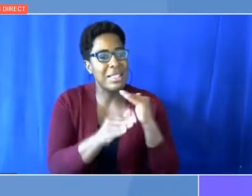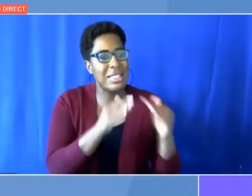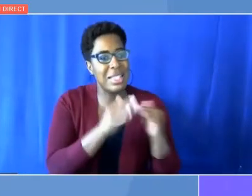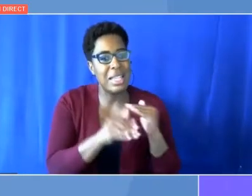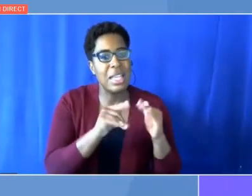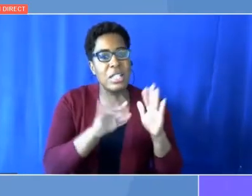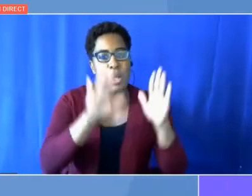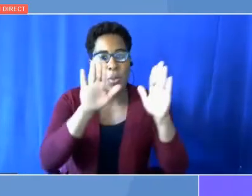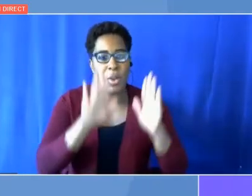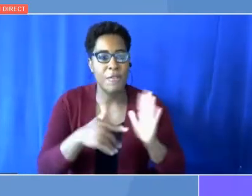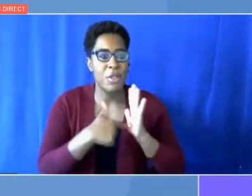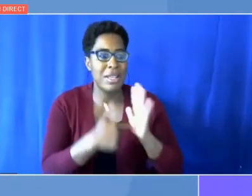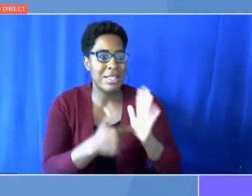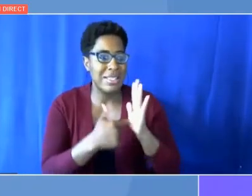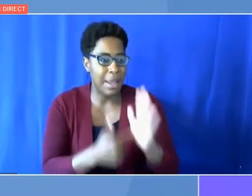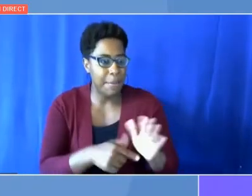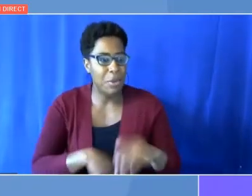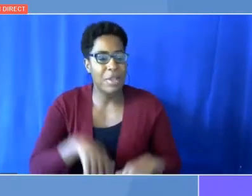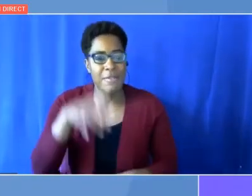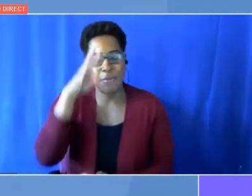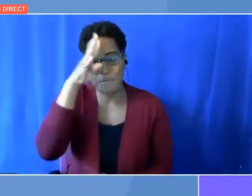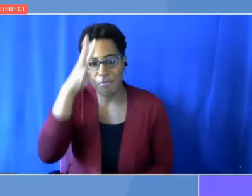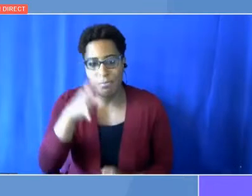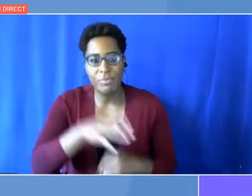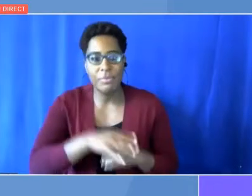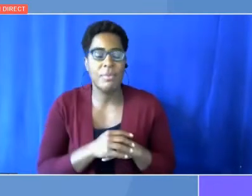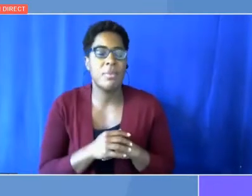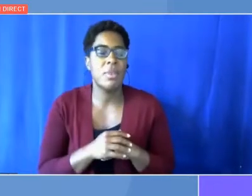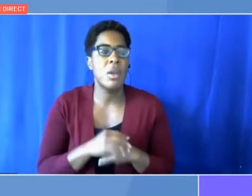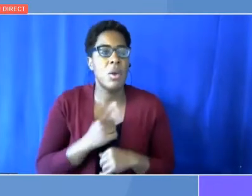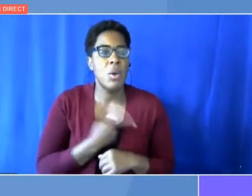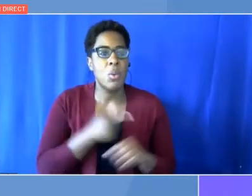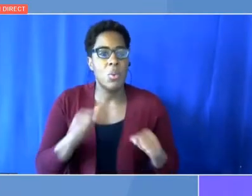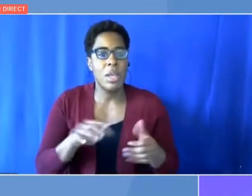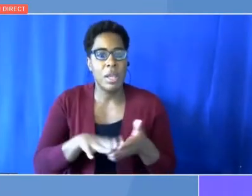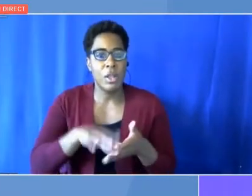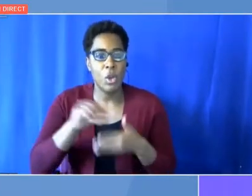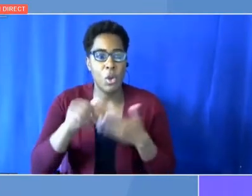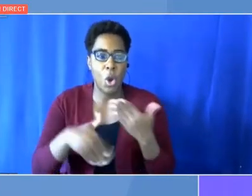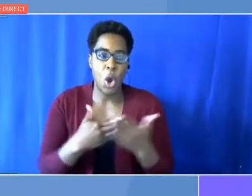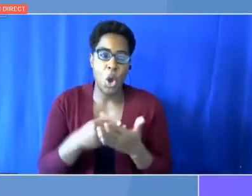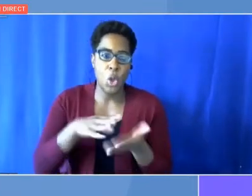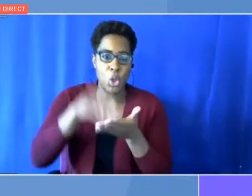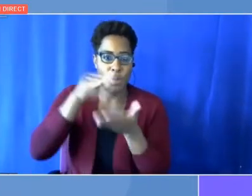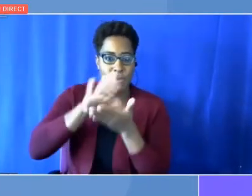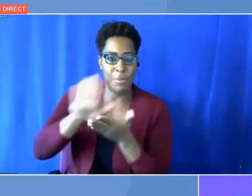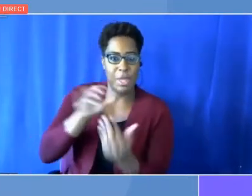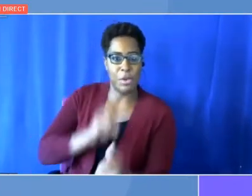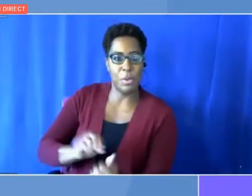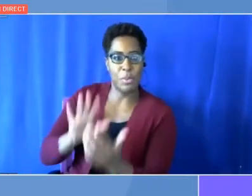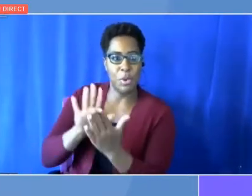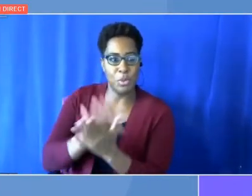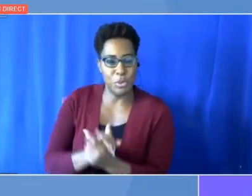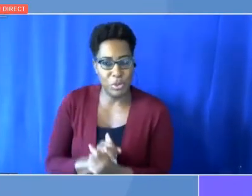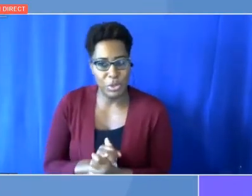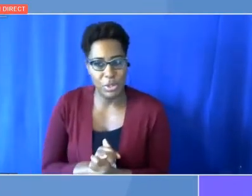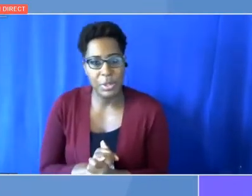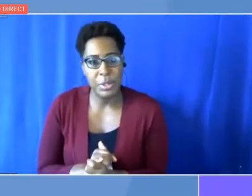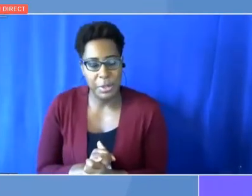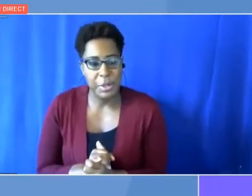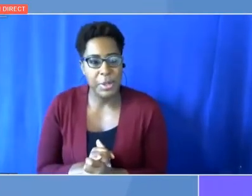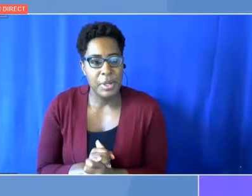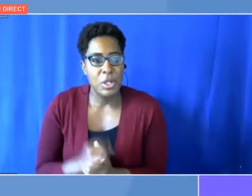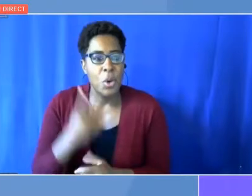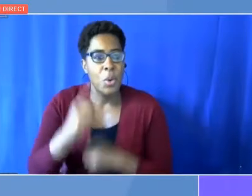and innovation, and we can all learn from its approach. Nearly a year ago, at COP26